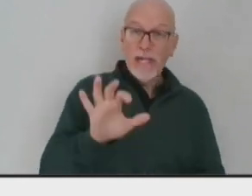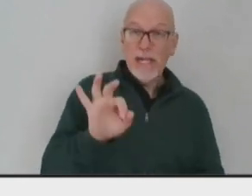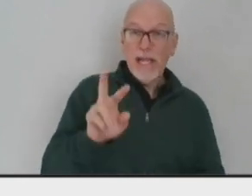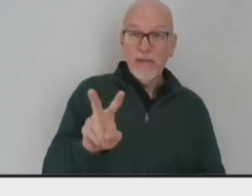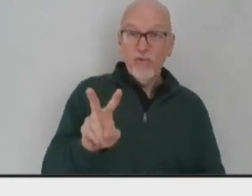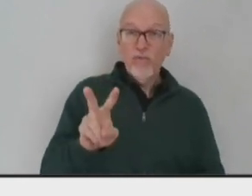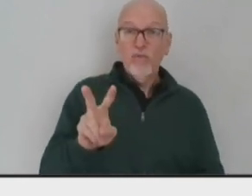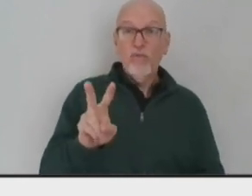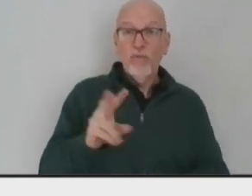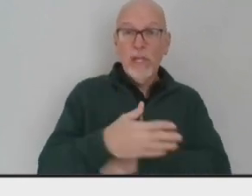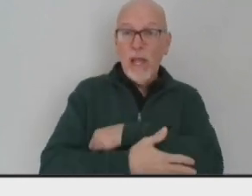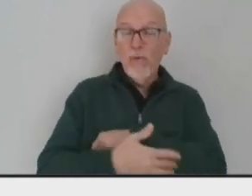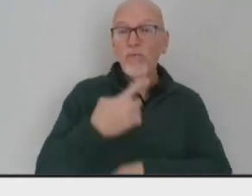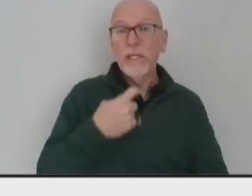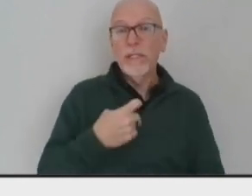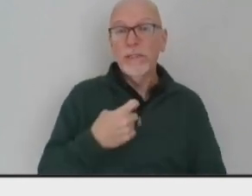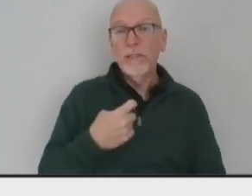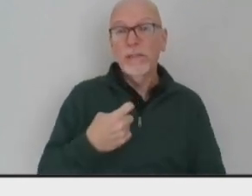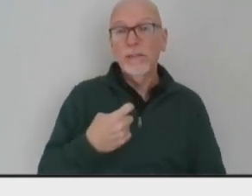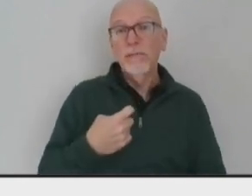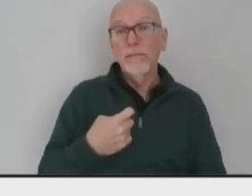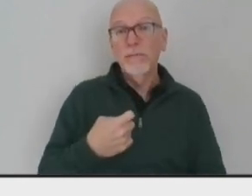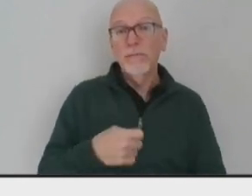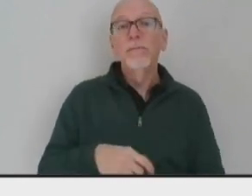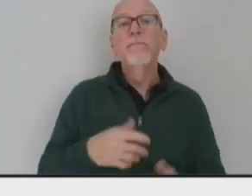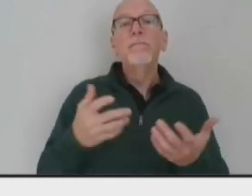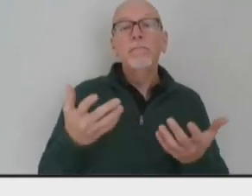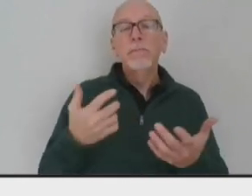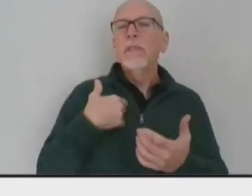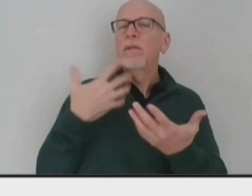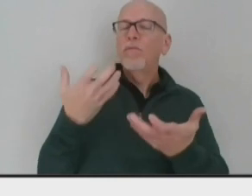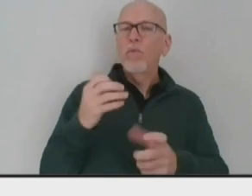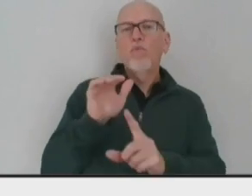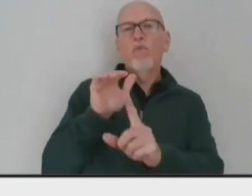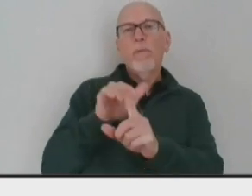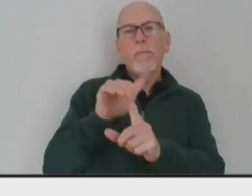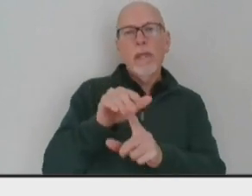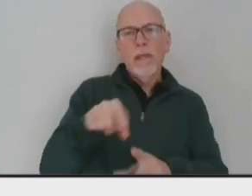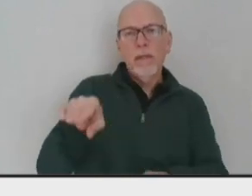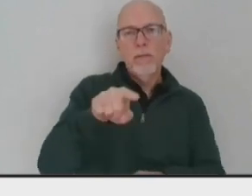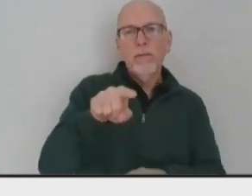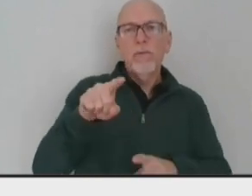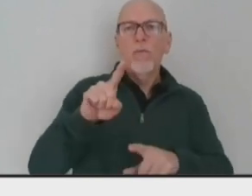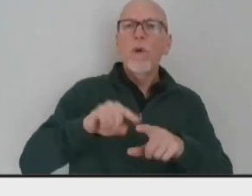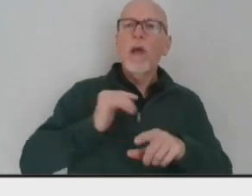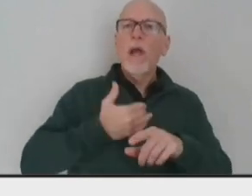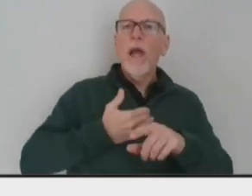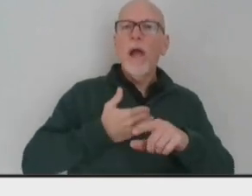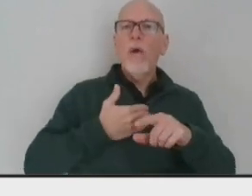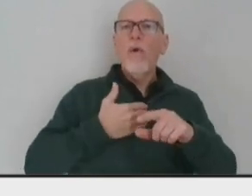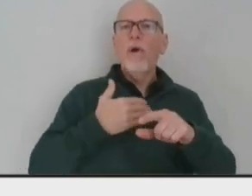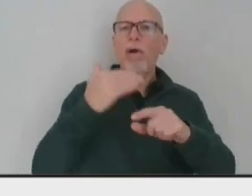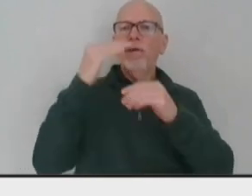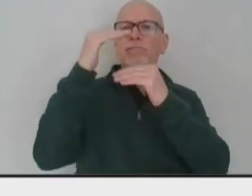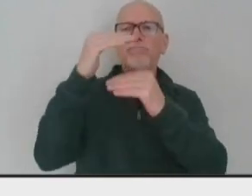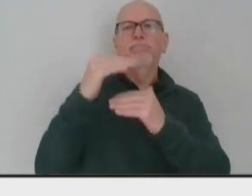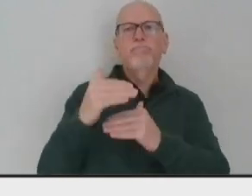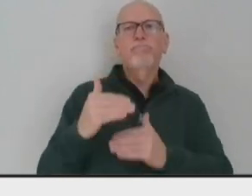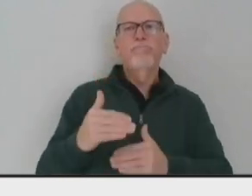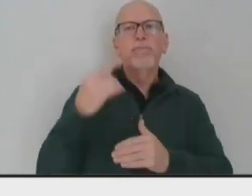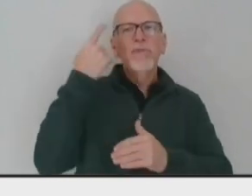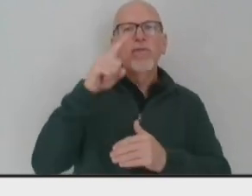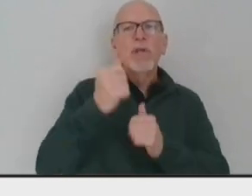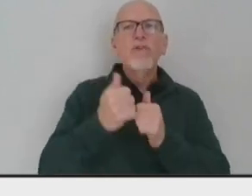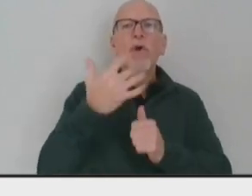in red. I just want to take a minute to remind you about the cutoffs for each of our colors based on this metric of